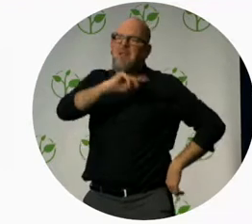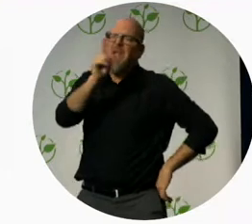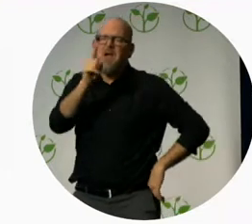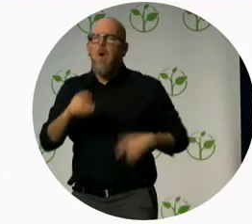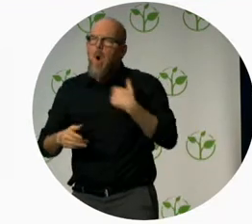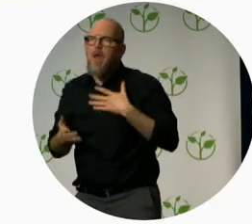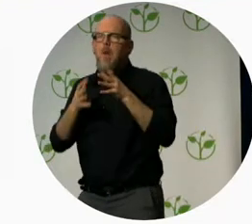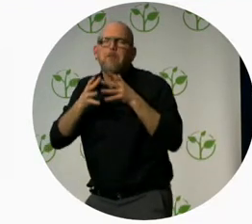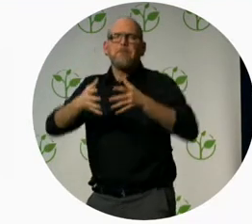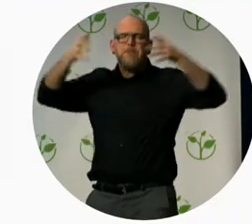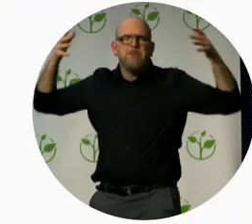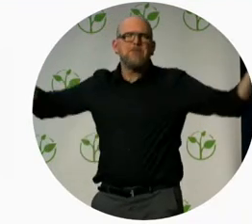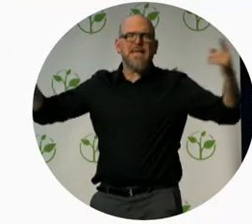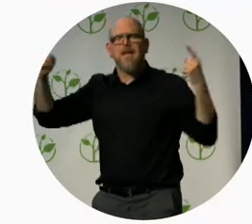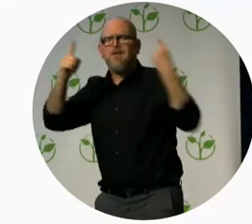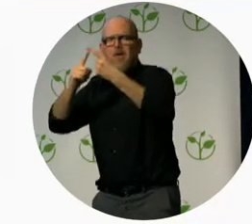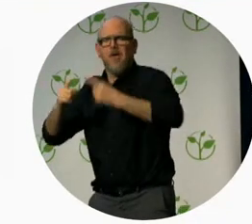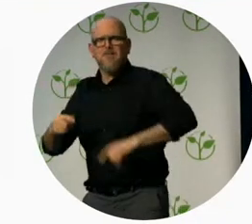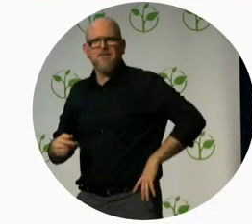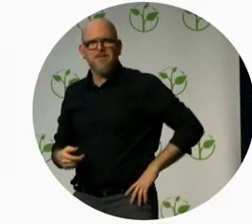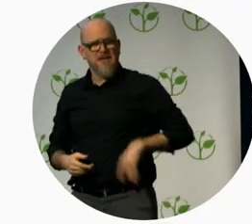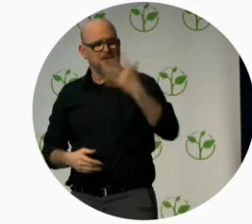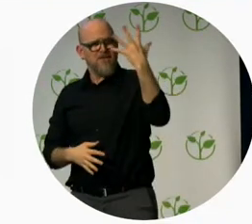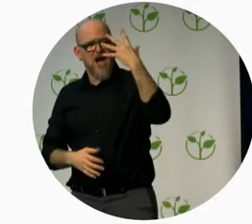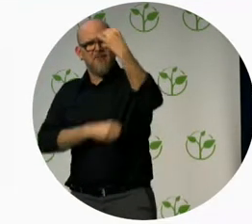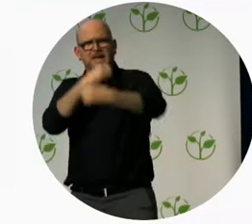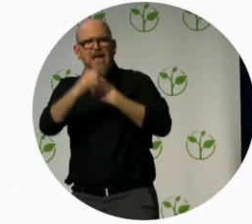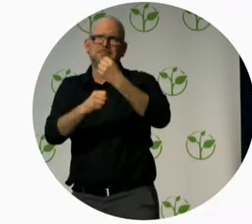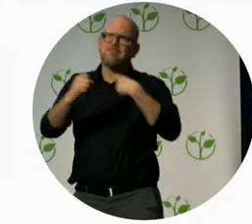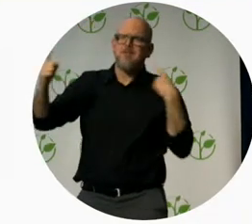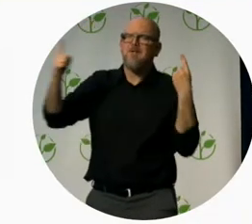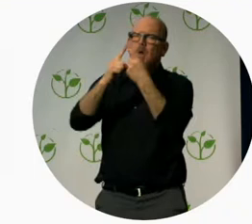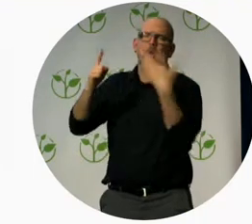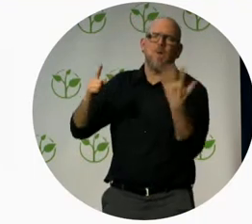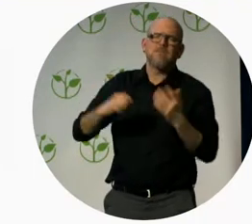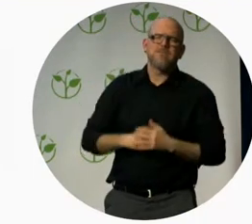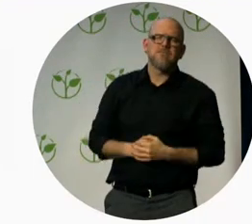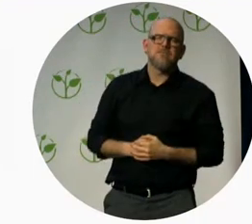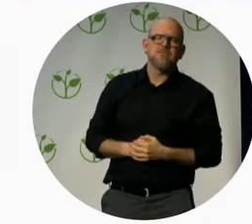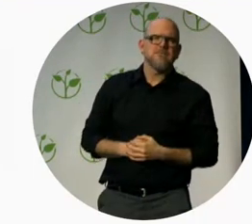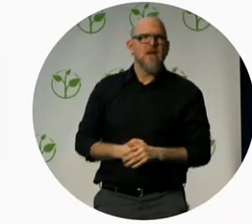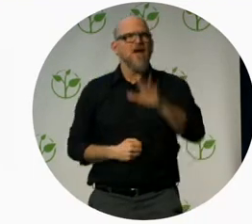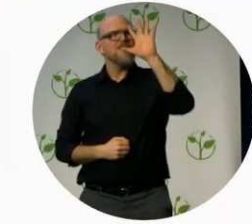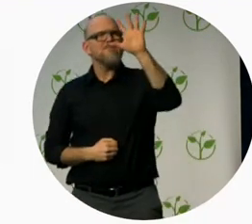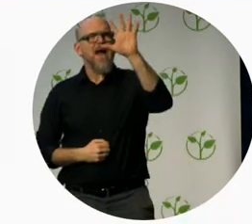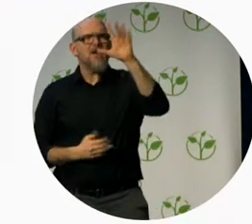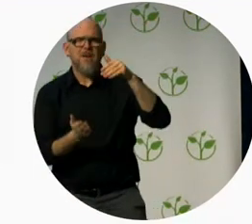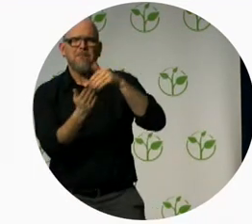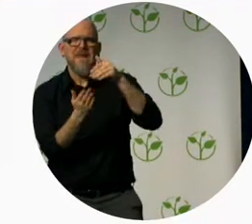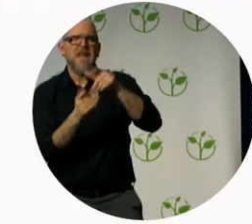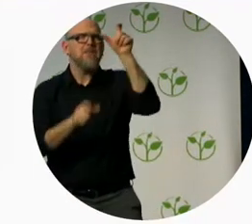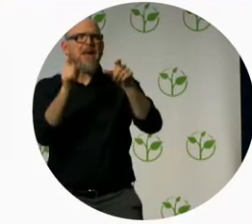we didn't pull that number out of thin air we started with an